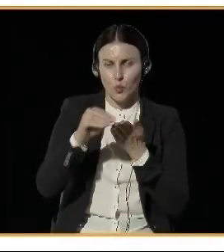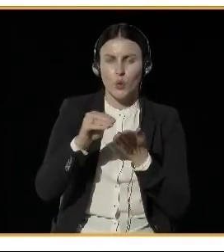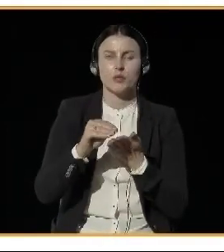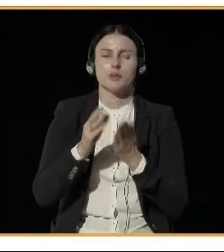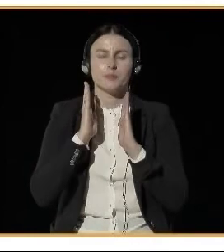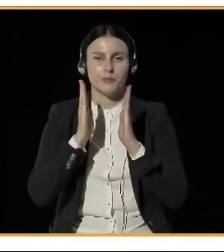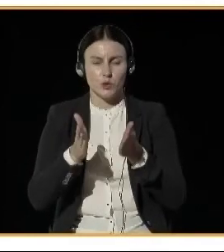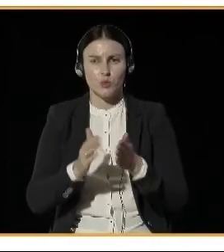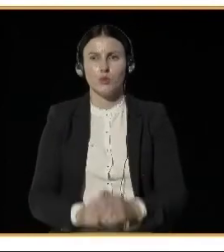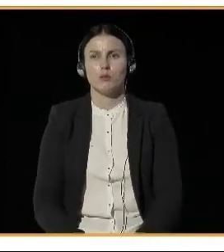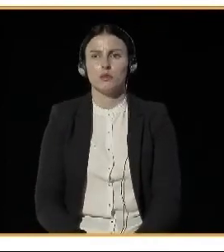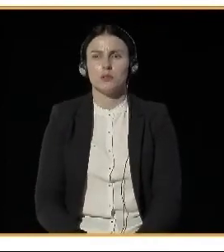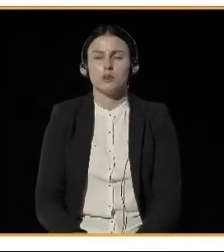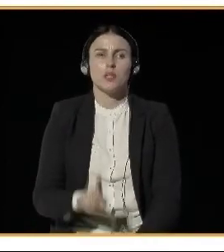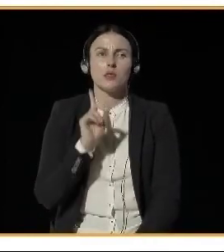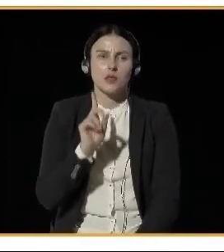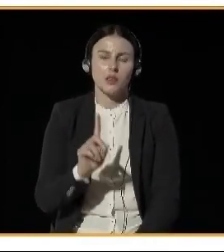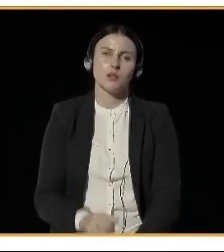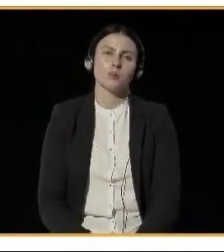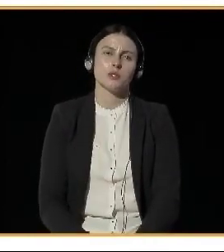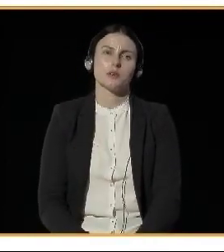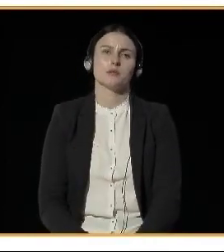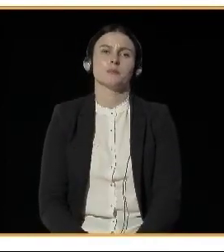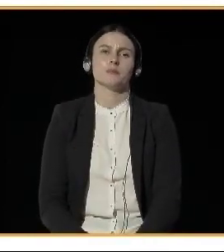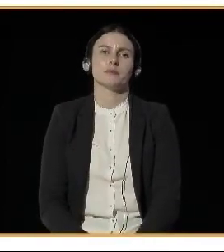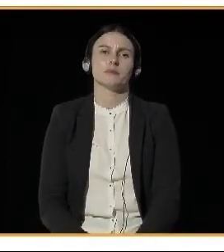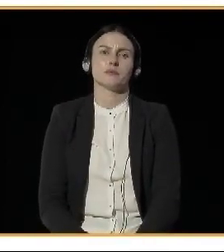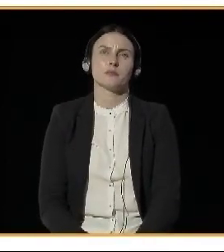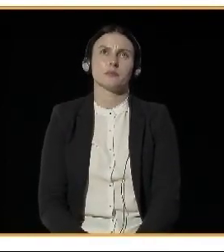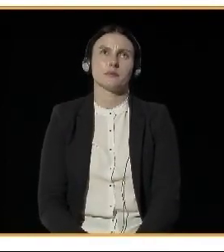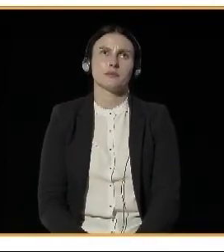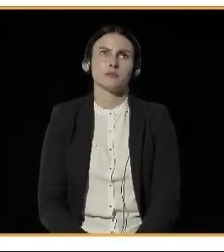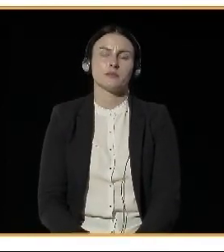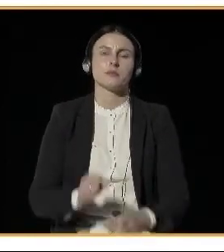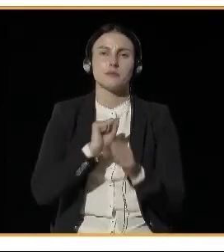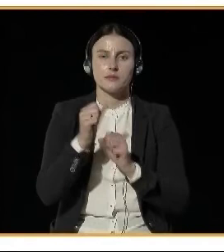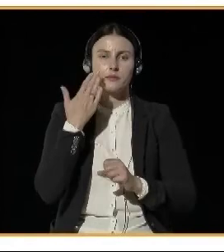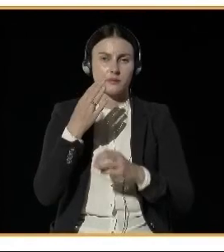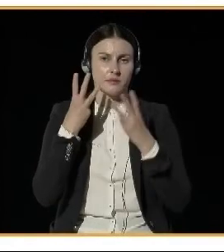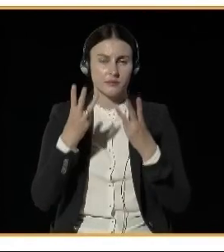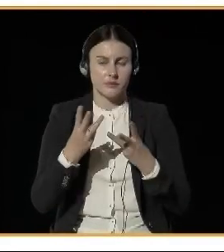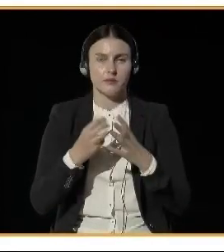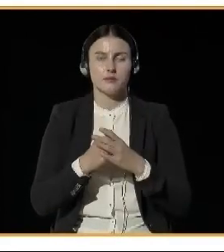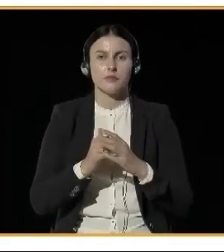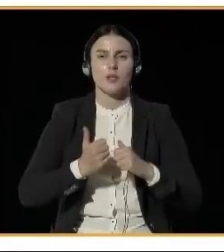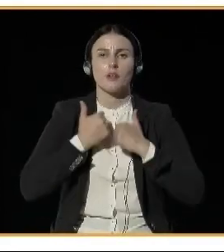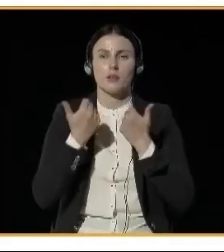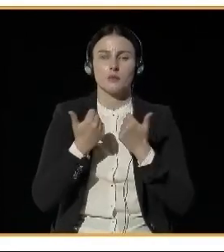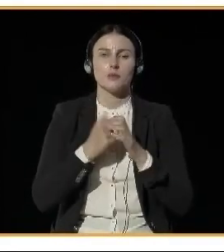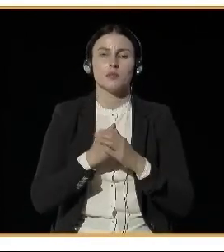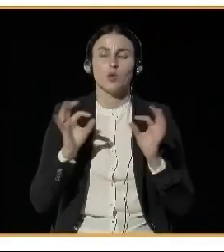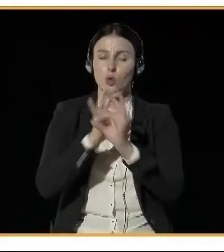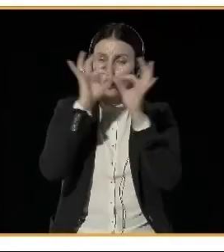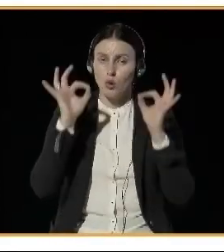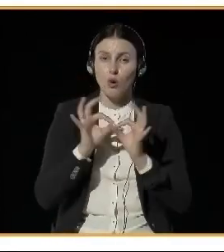think that at some point, if it's, it's important to work to get the public on board. But at some point,